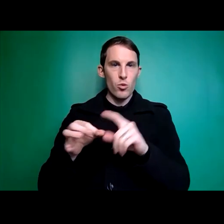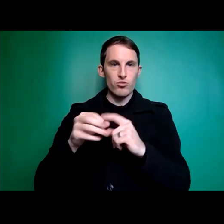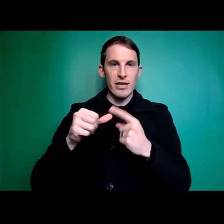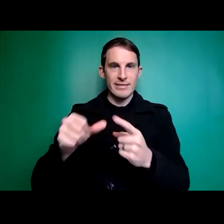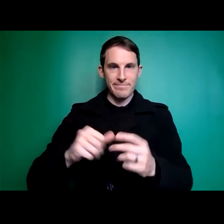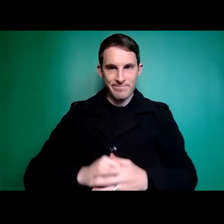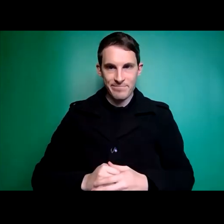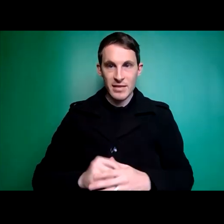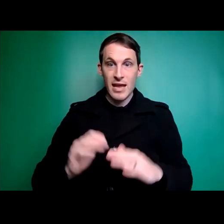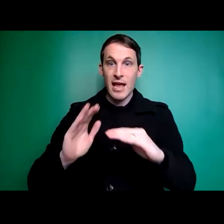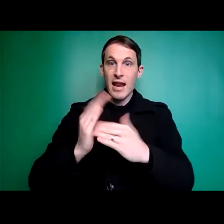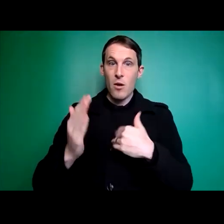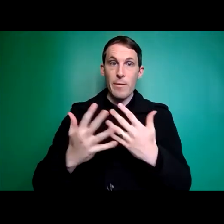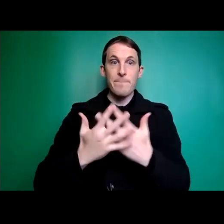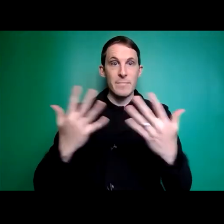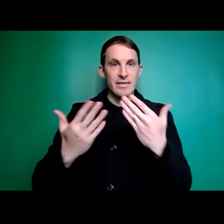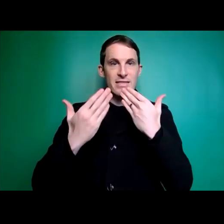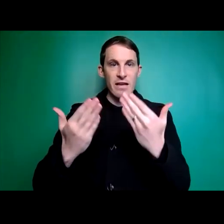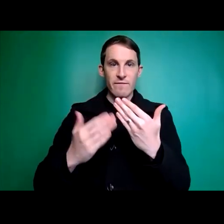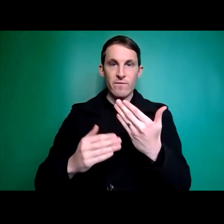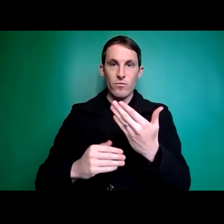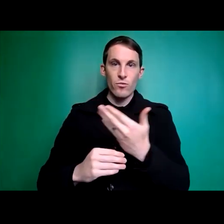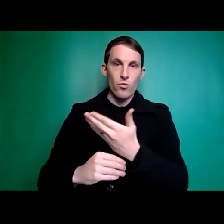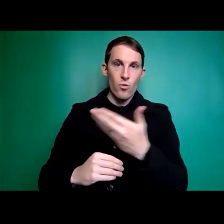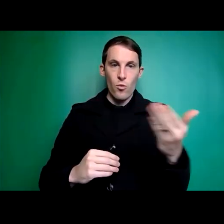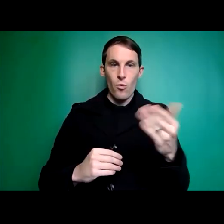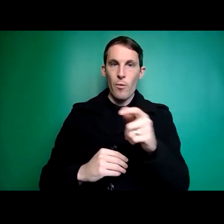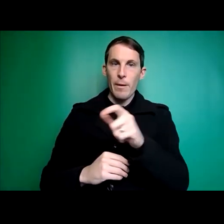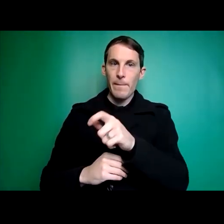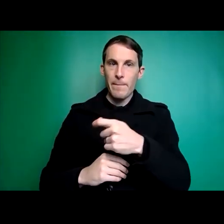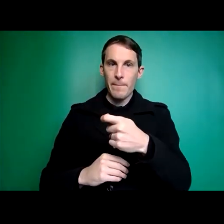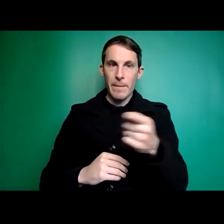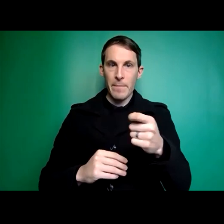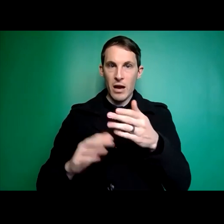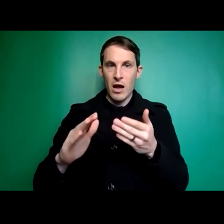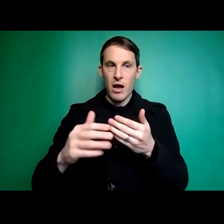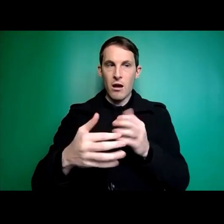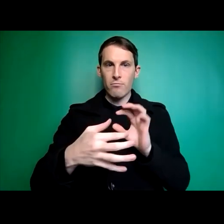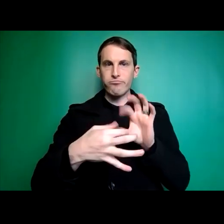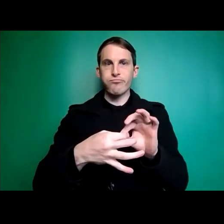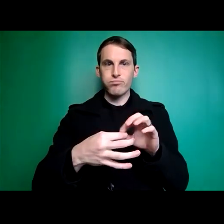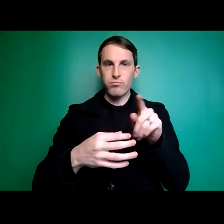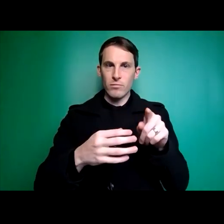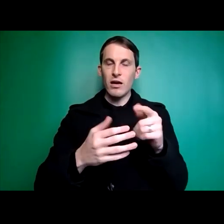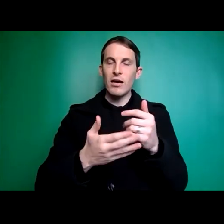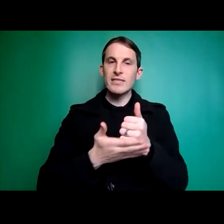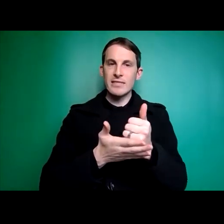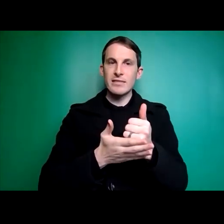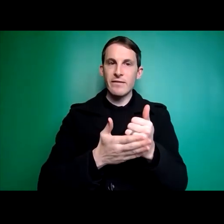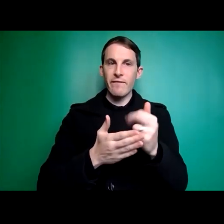also like to extend a massive thank you to all members of our assistive technology for all alliance while this campaign is being